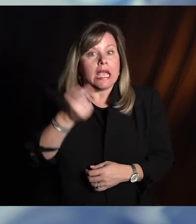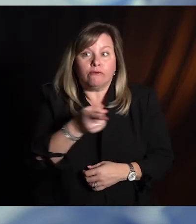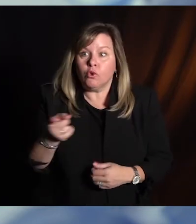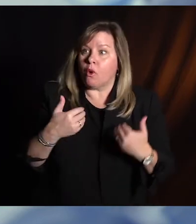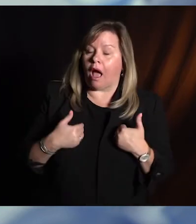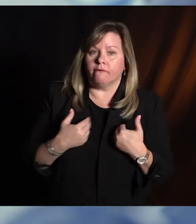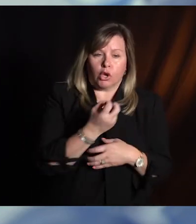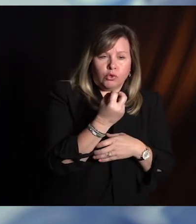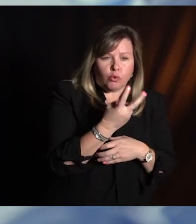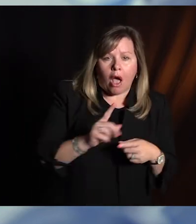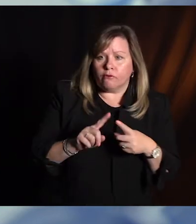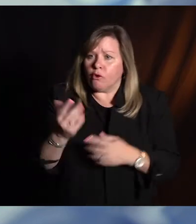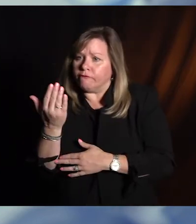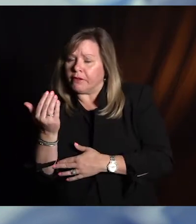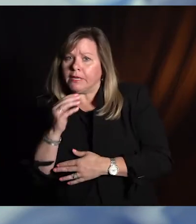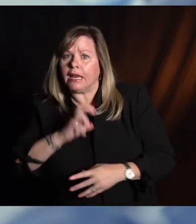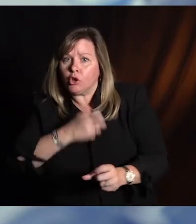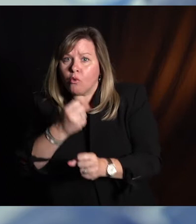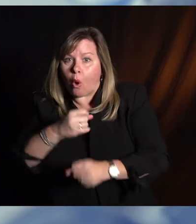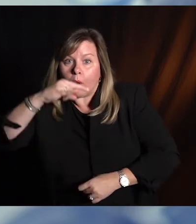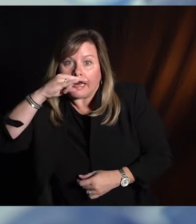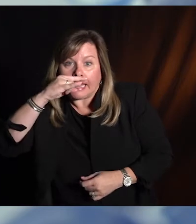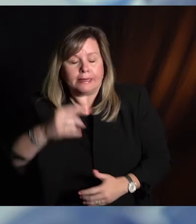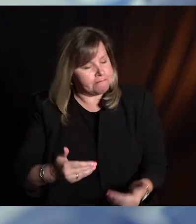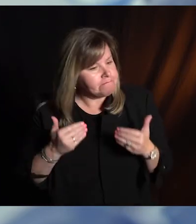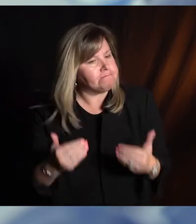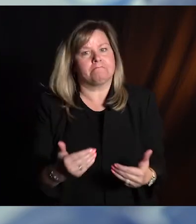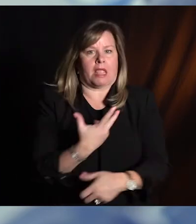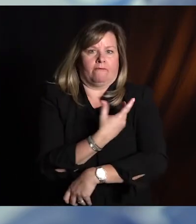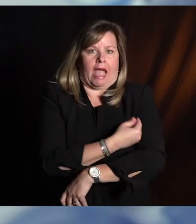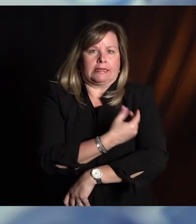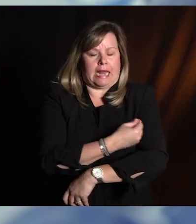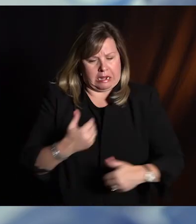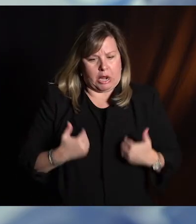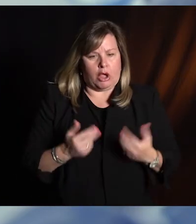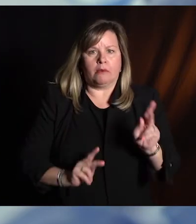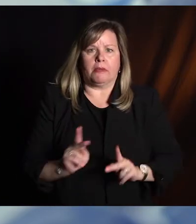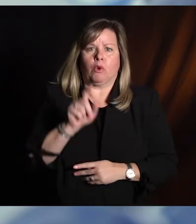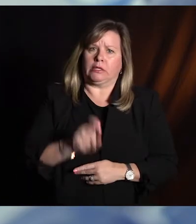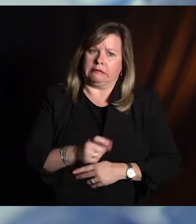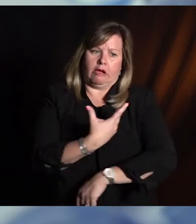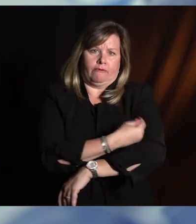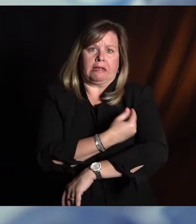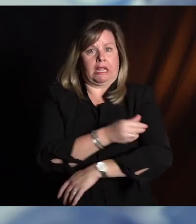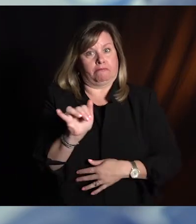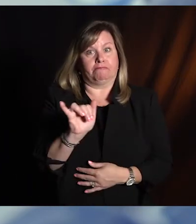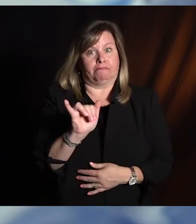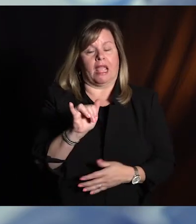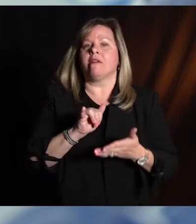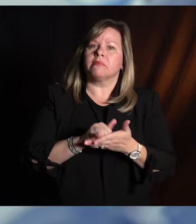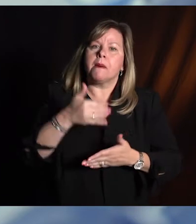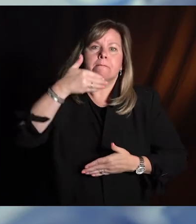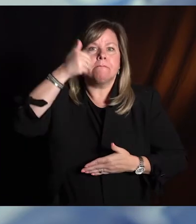think about that. Give us some good consideration and get those young people vaccinated as soon as we can. That's the quickest way